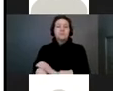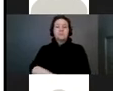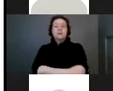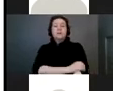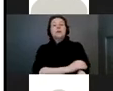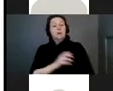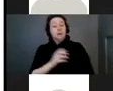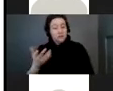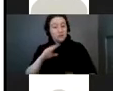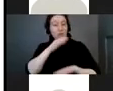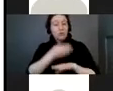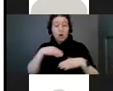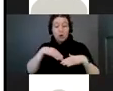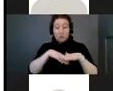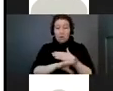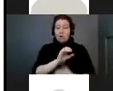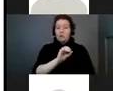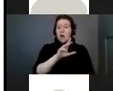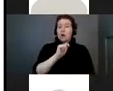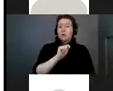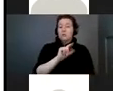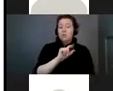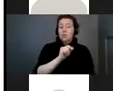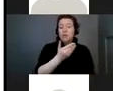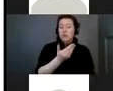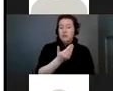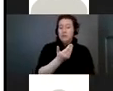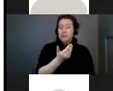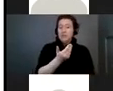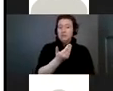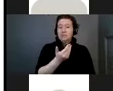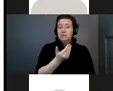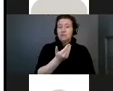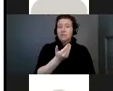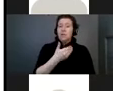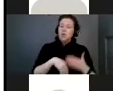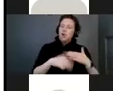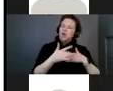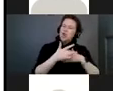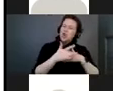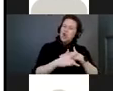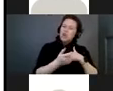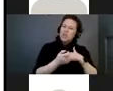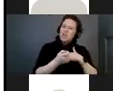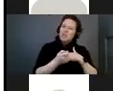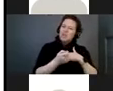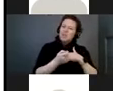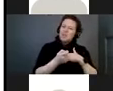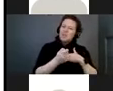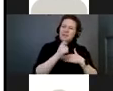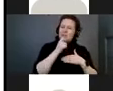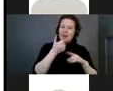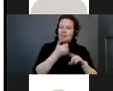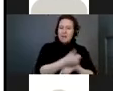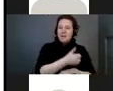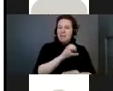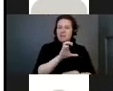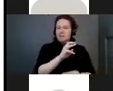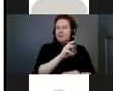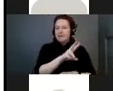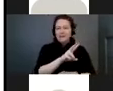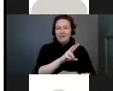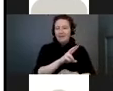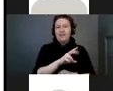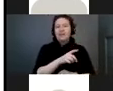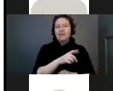So Pippa was born in October of 2015. She was born a little early, but it actually wasn't to do with the CMV. She